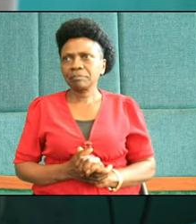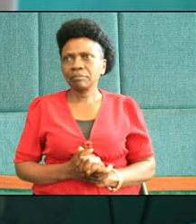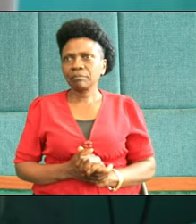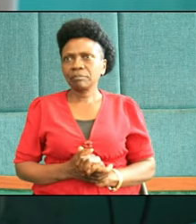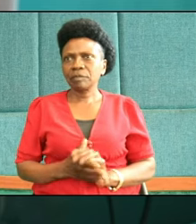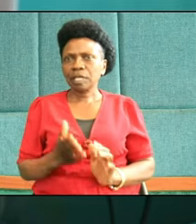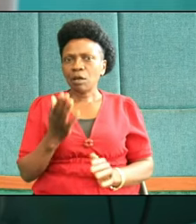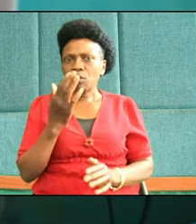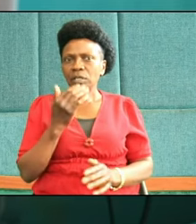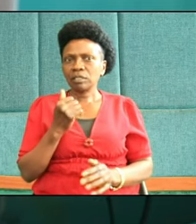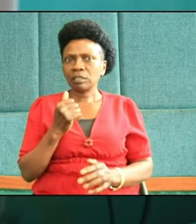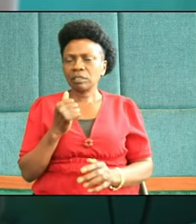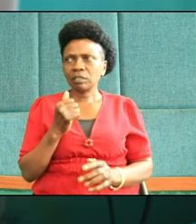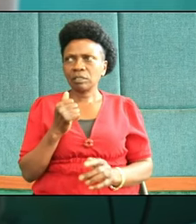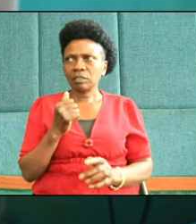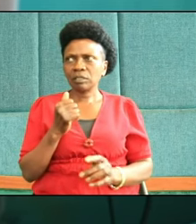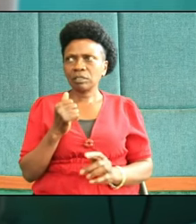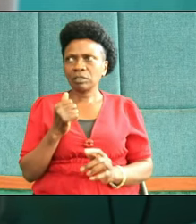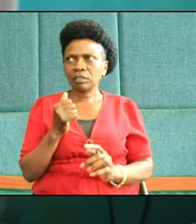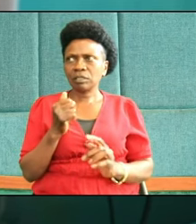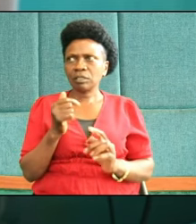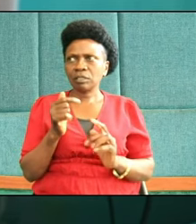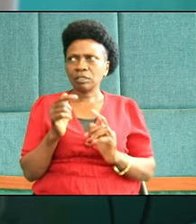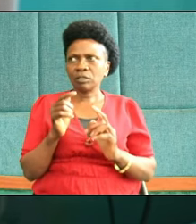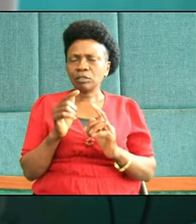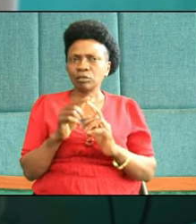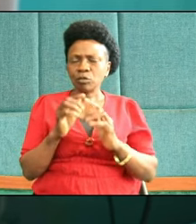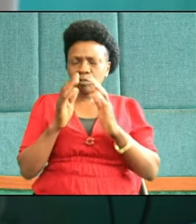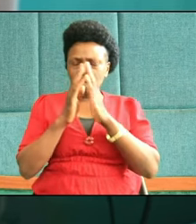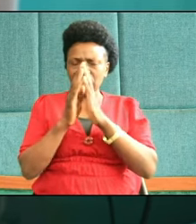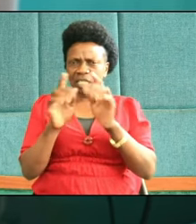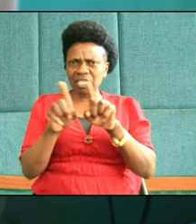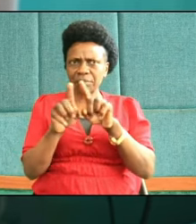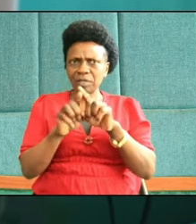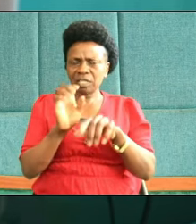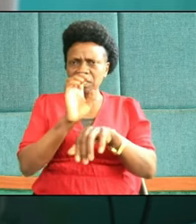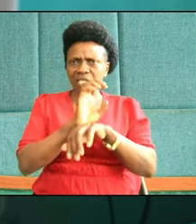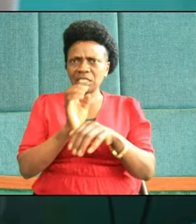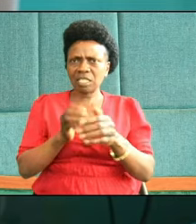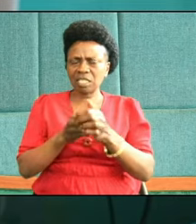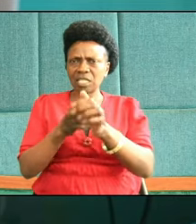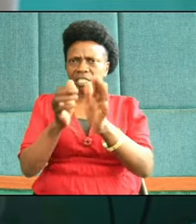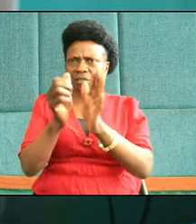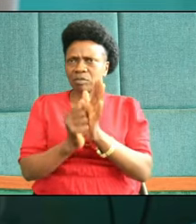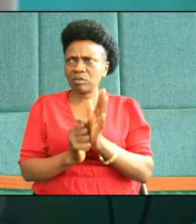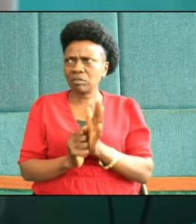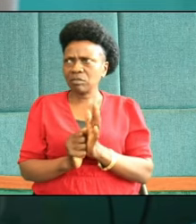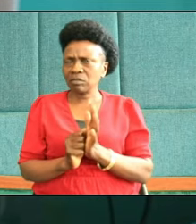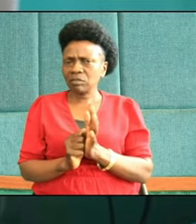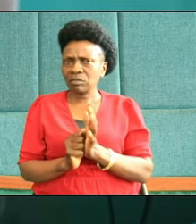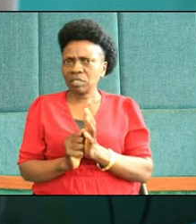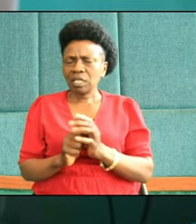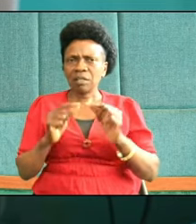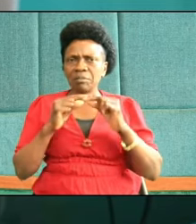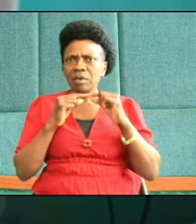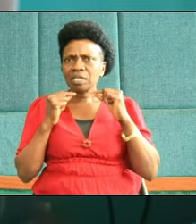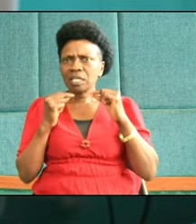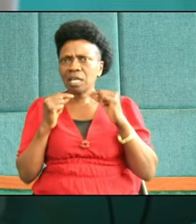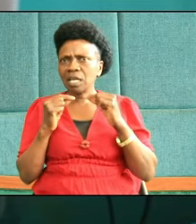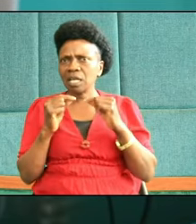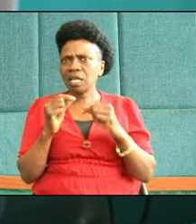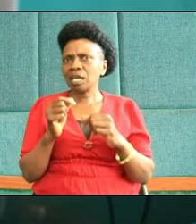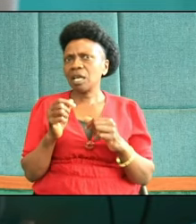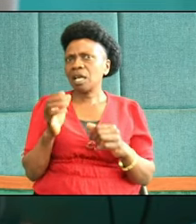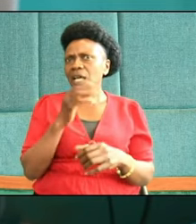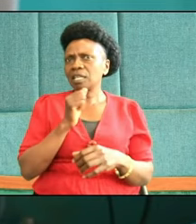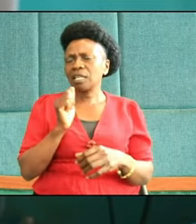I want to thank God for the church leadership, our senior pastor here and his team, for identifying